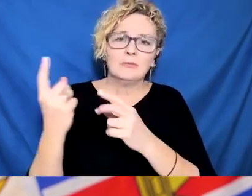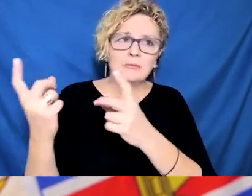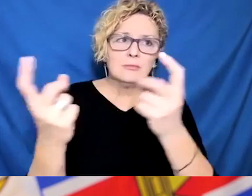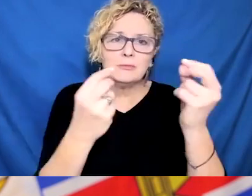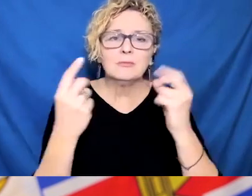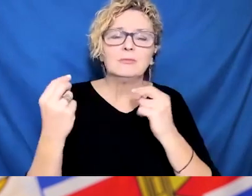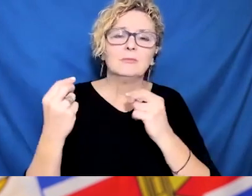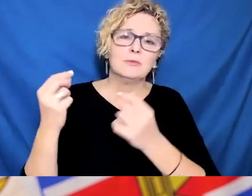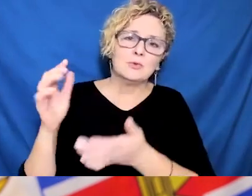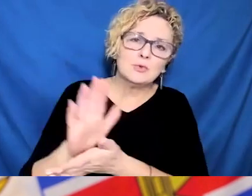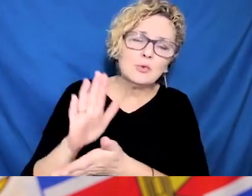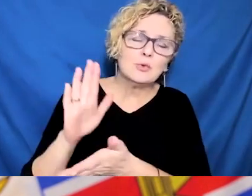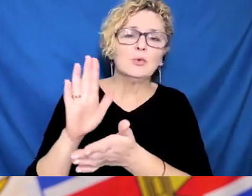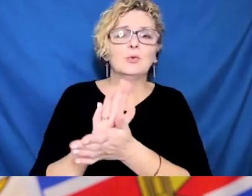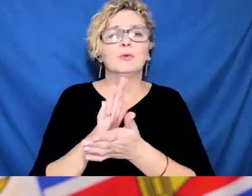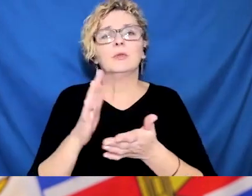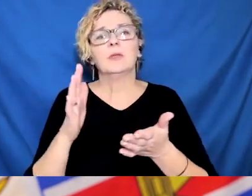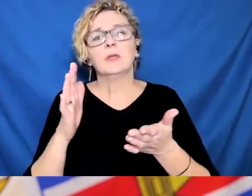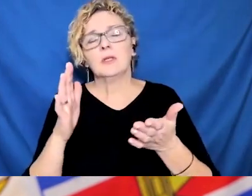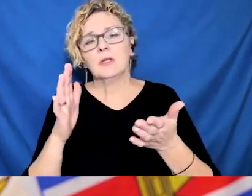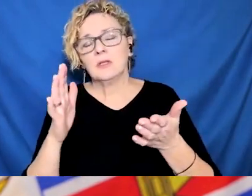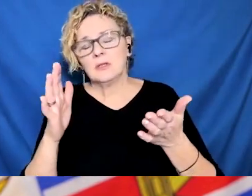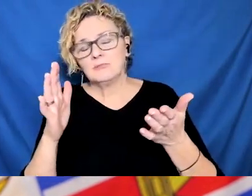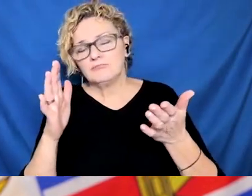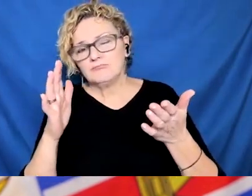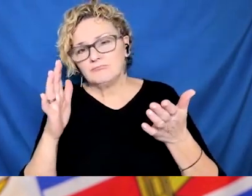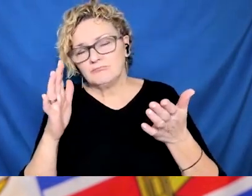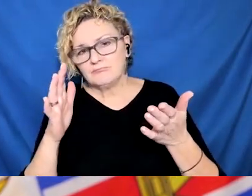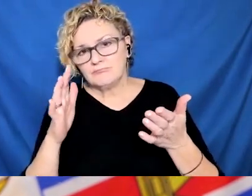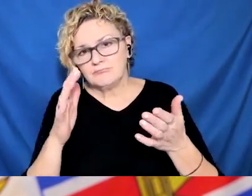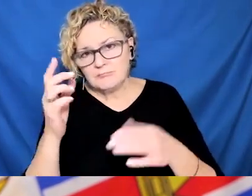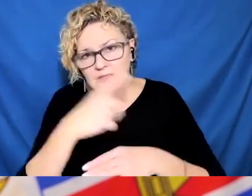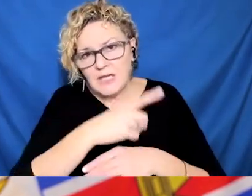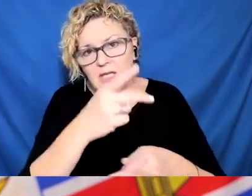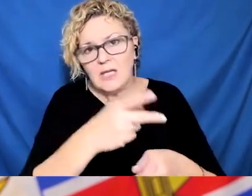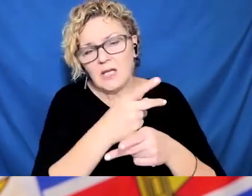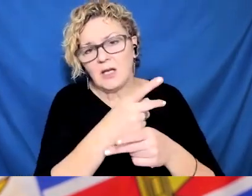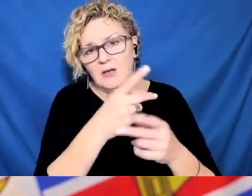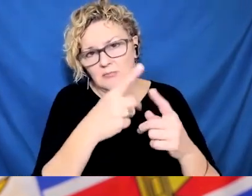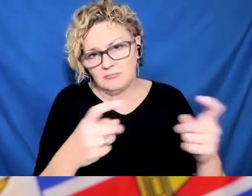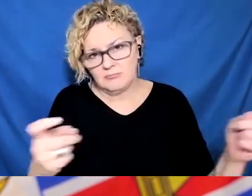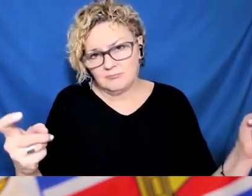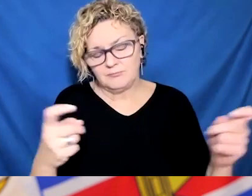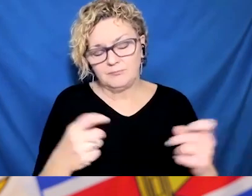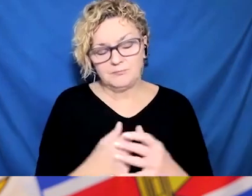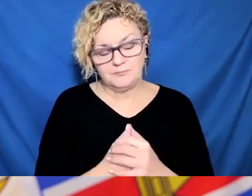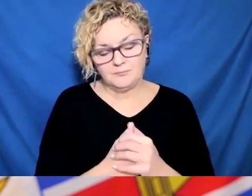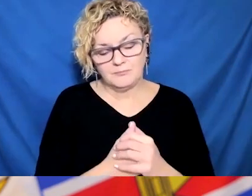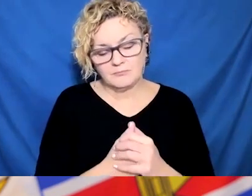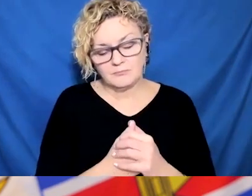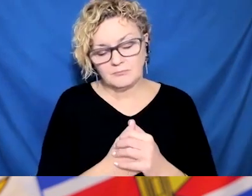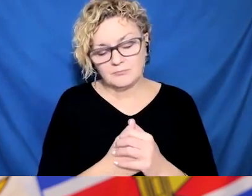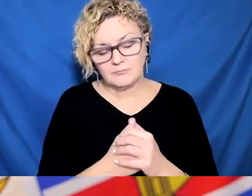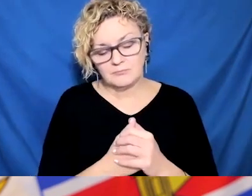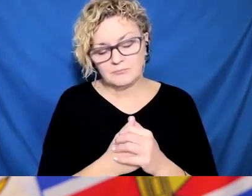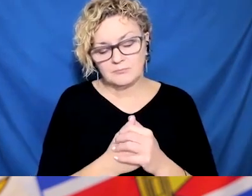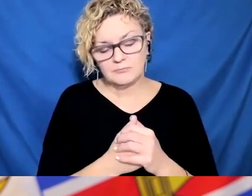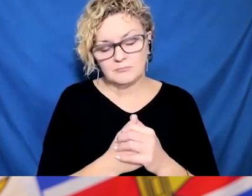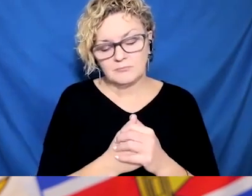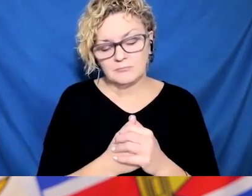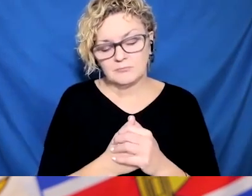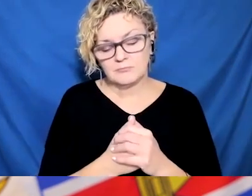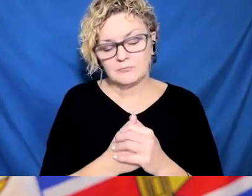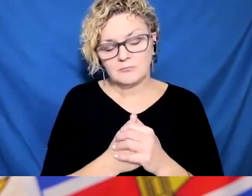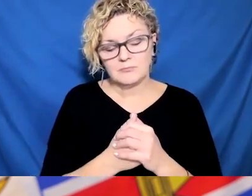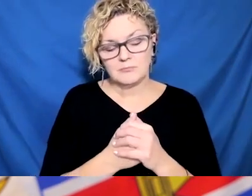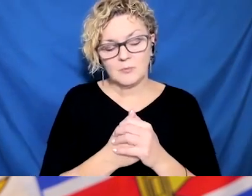two years of how we're all in the same storm, but we are all in different boats. And it is challenging when change is happening